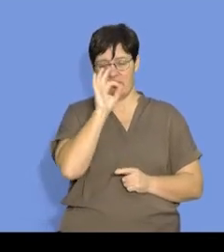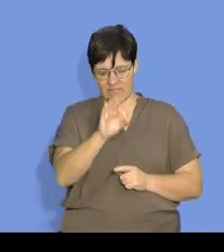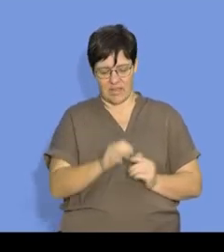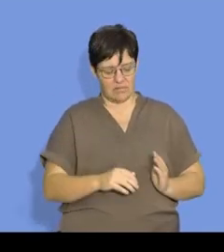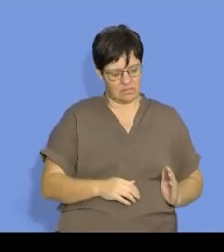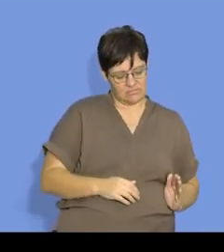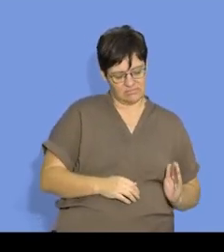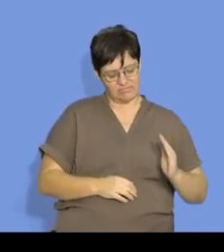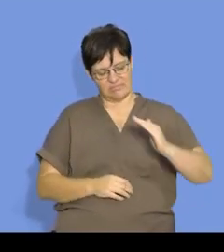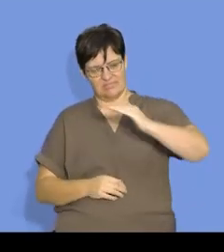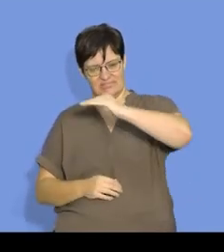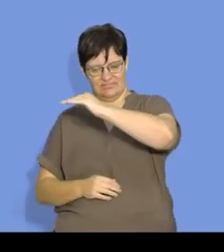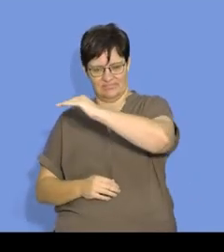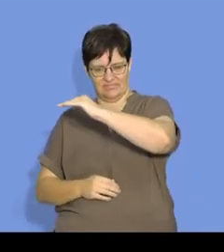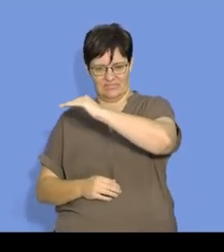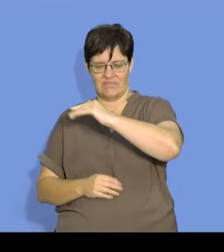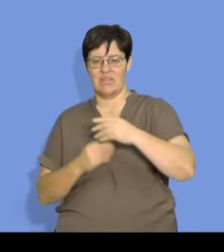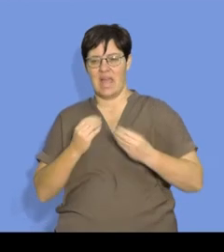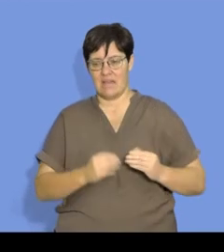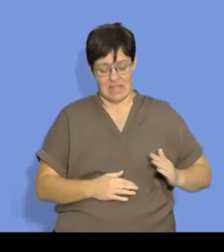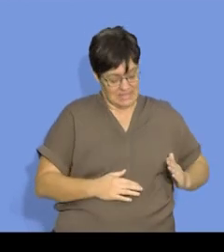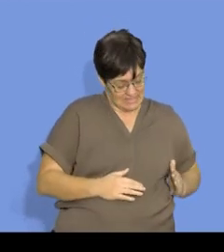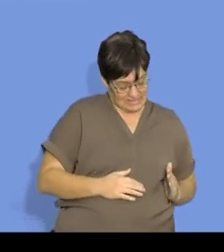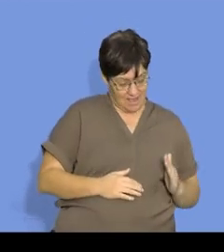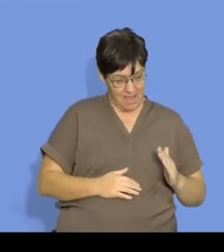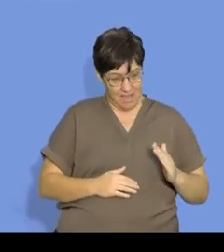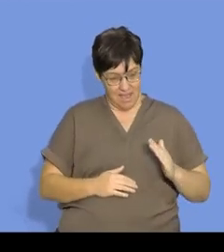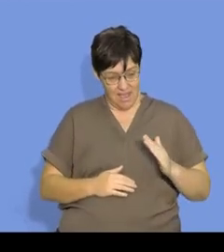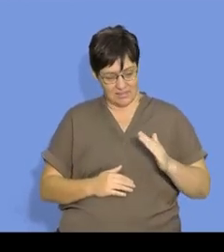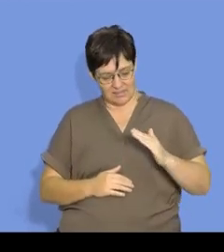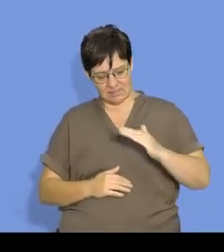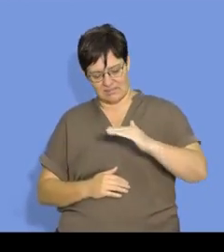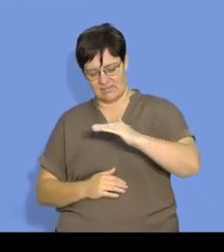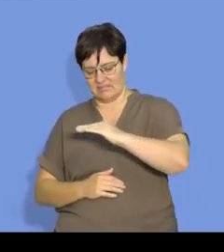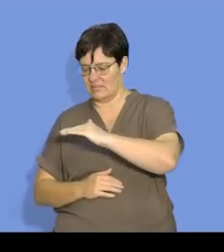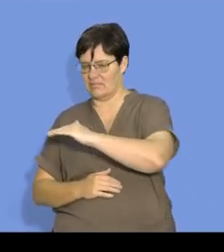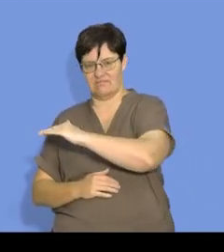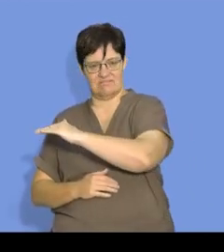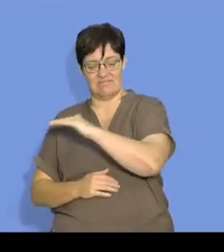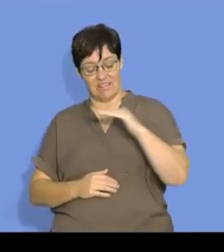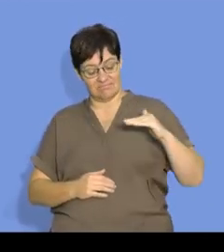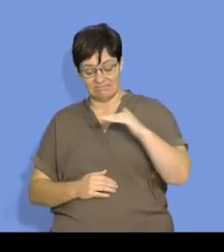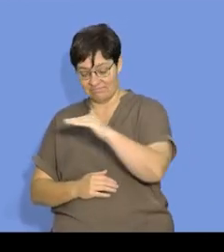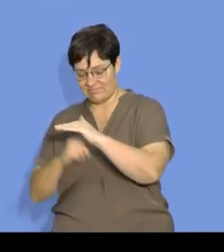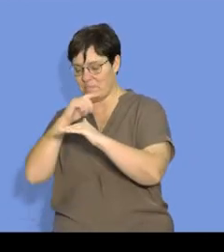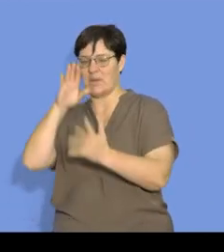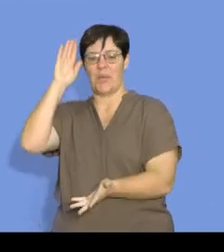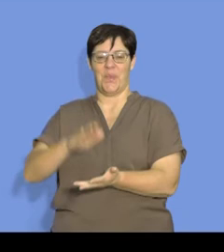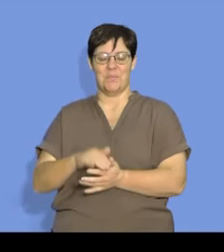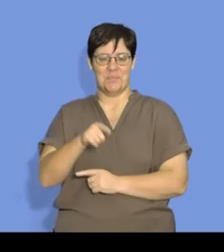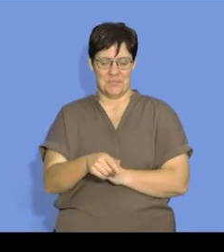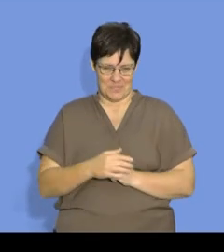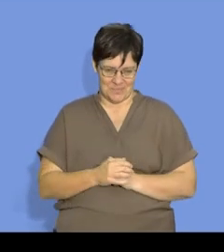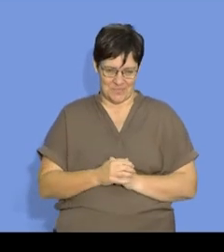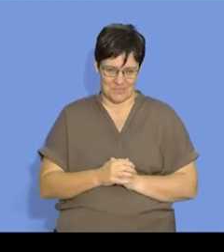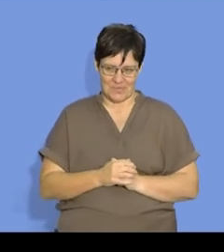will look like this, where we have a steeper gradient, less steep, having parallel to the time axis, showing